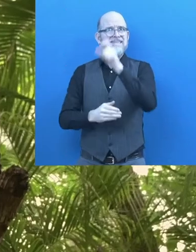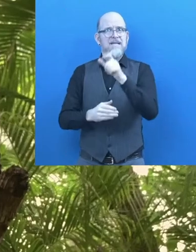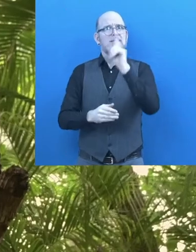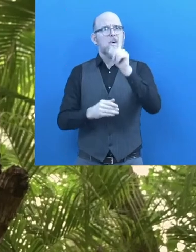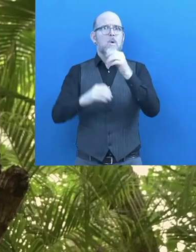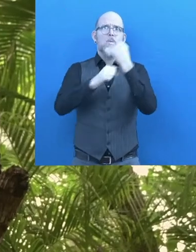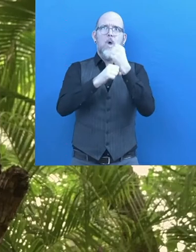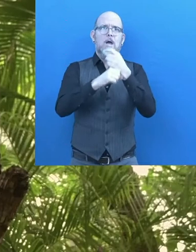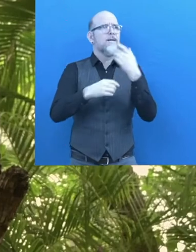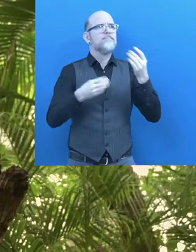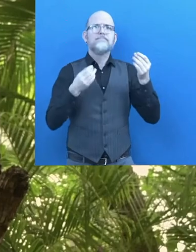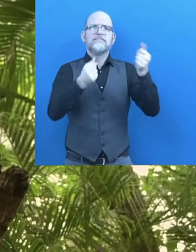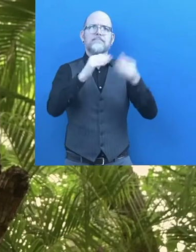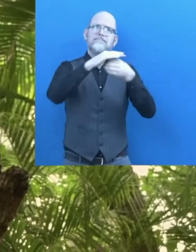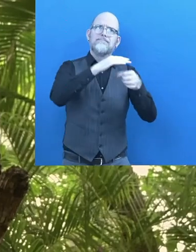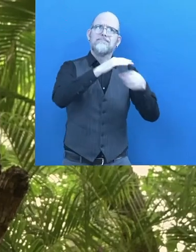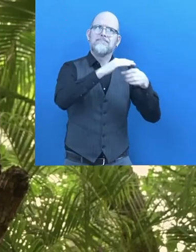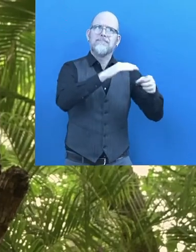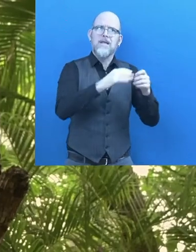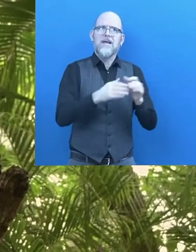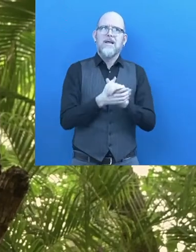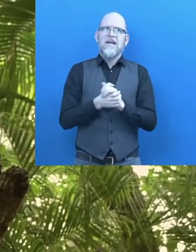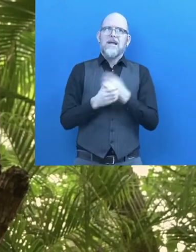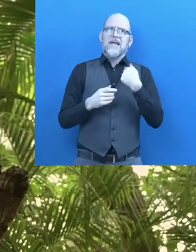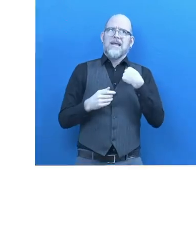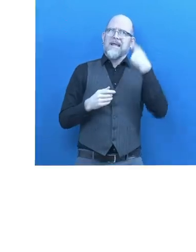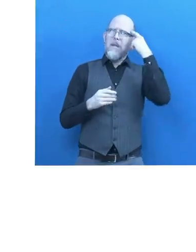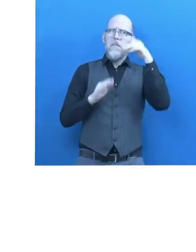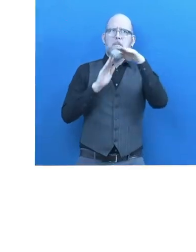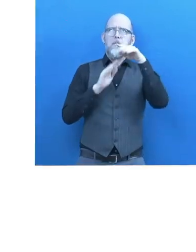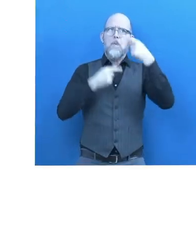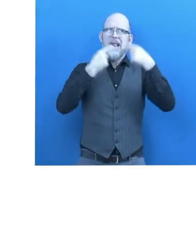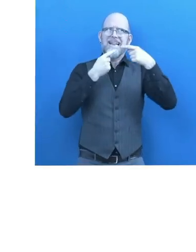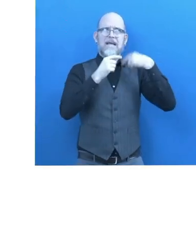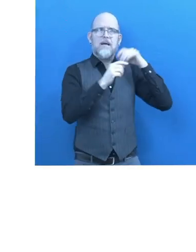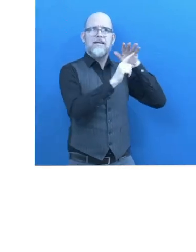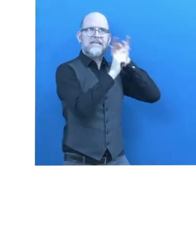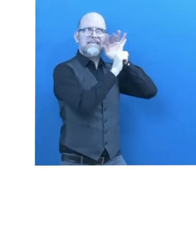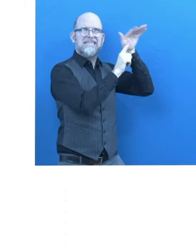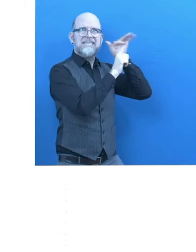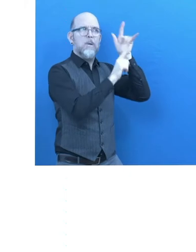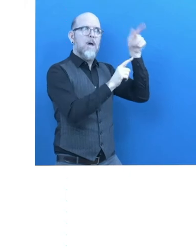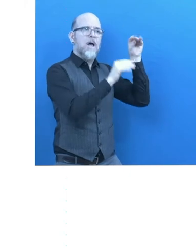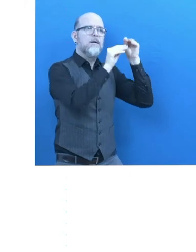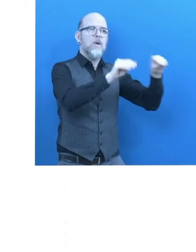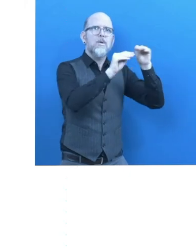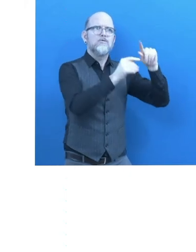influencing public policies and access to formal education. How did the solution help you?